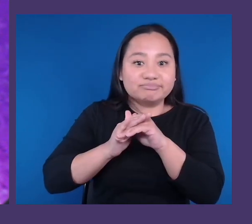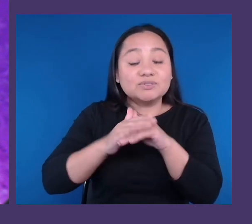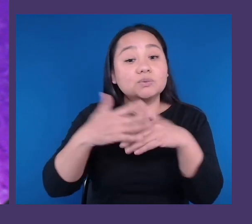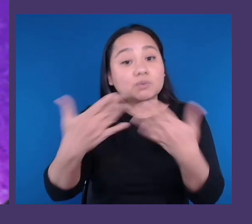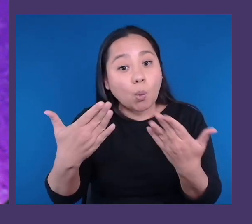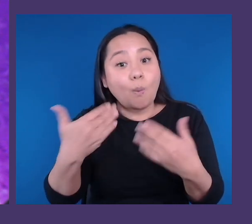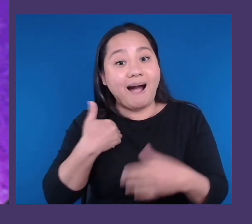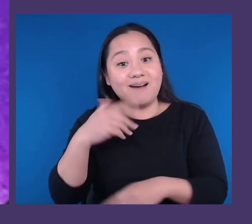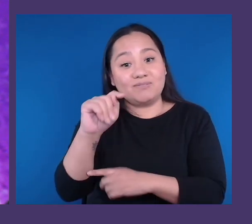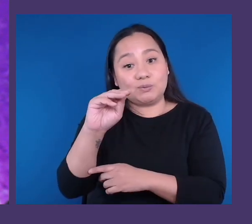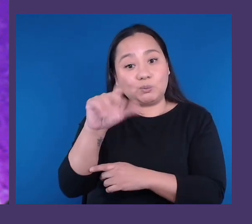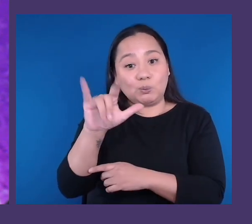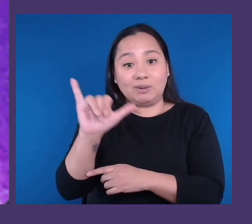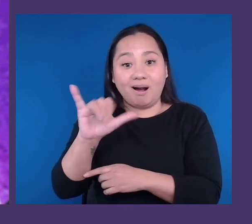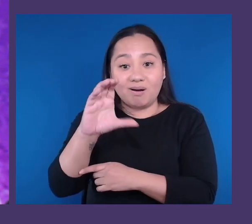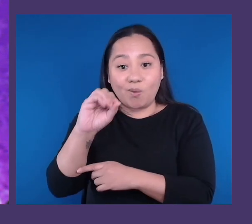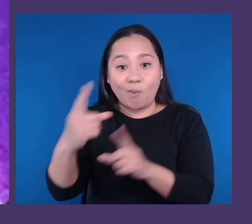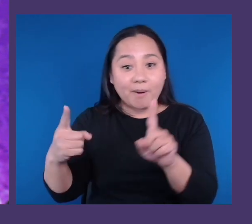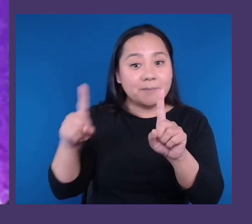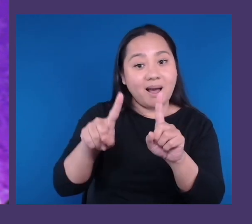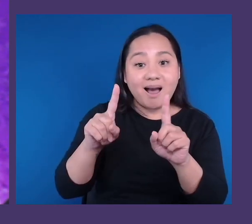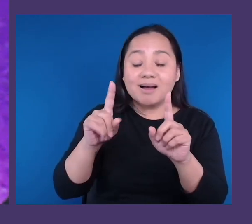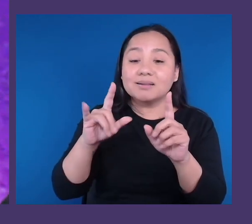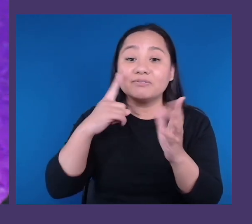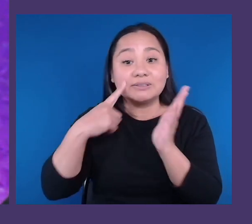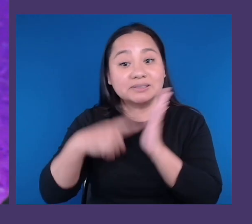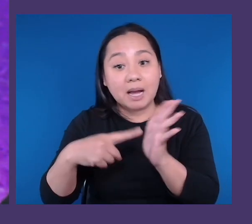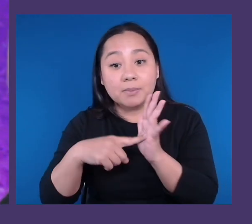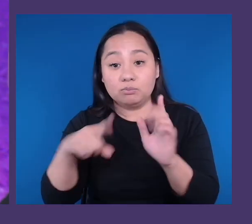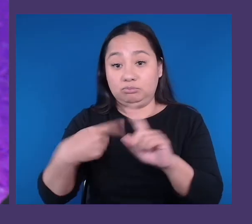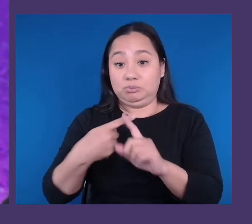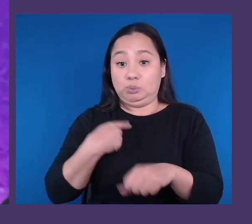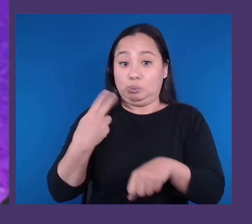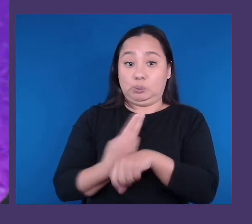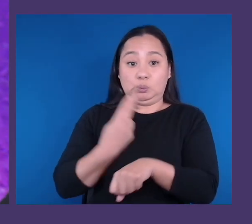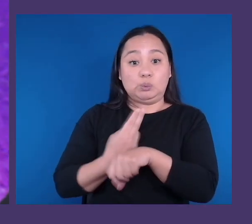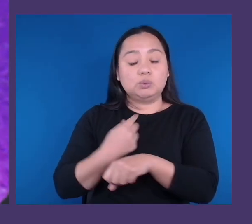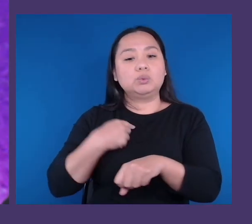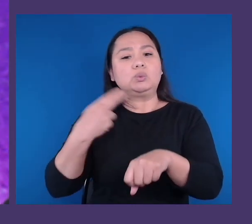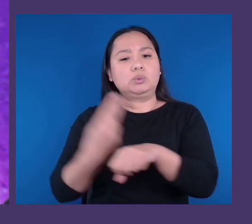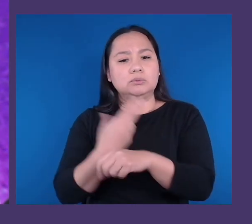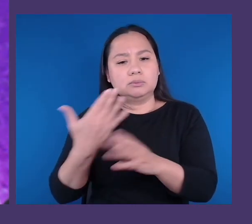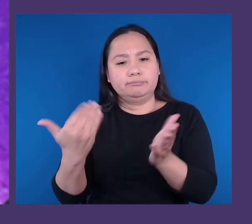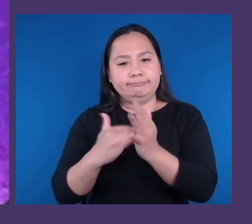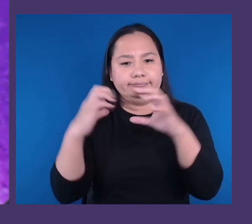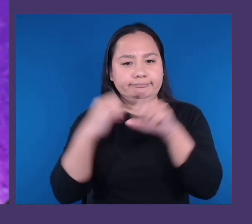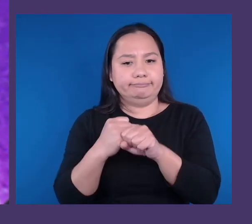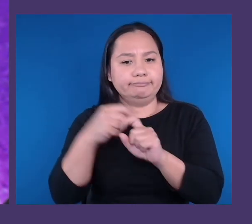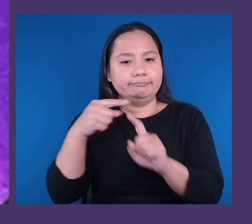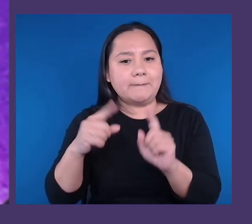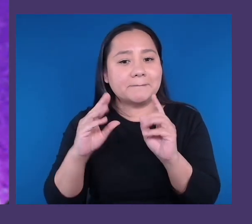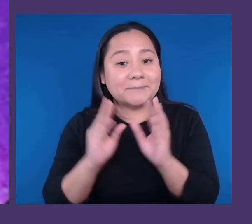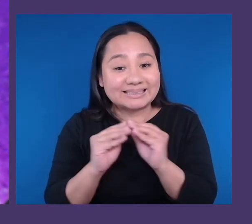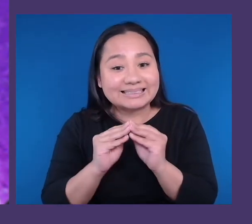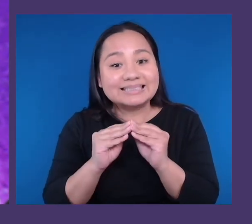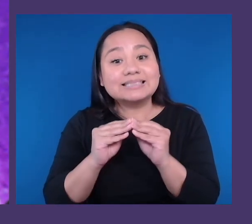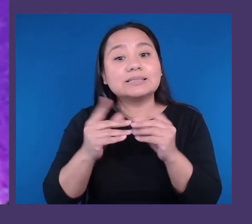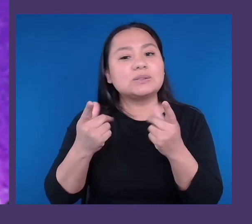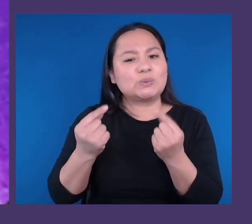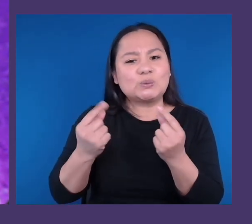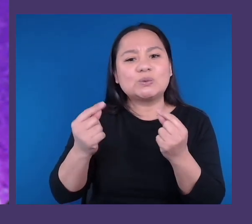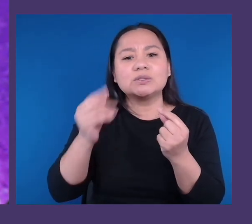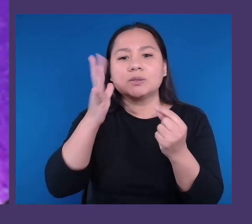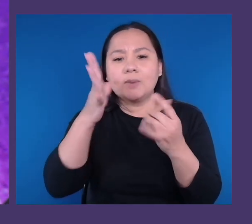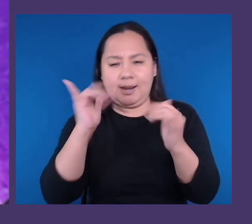example, when I'm using it, I use it to recap a meeting. And what it does is it distills all the main components of that meeting into